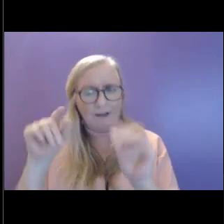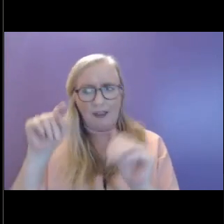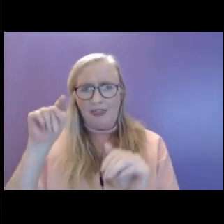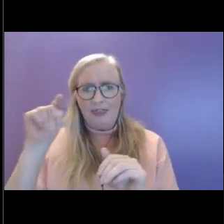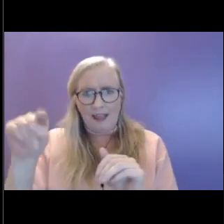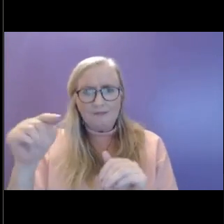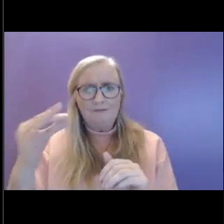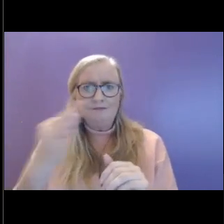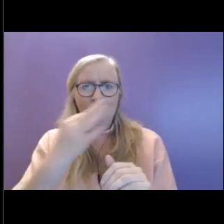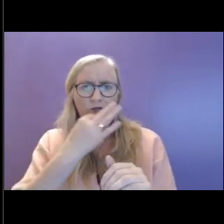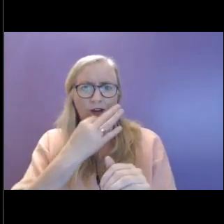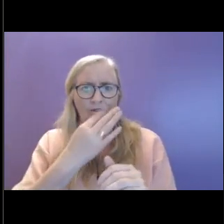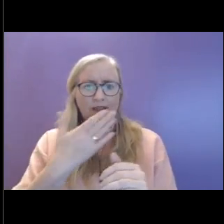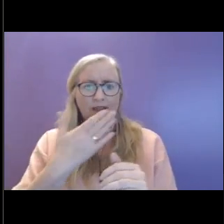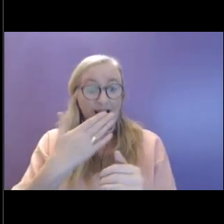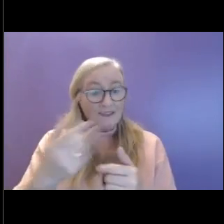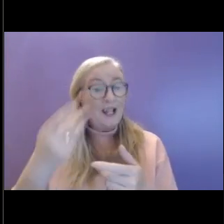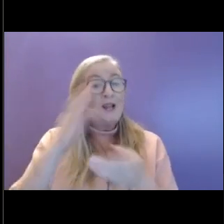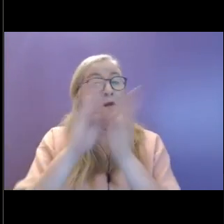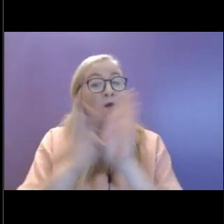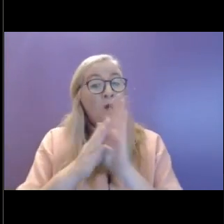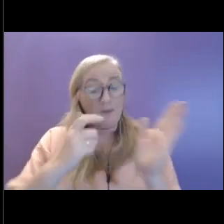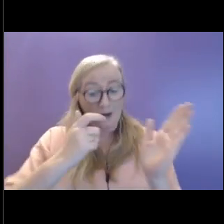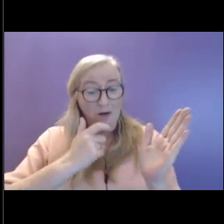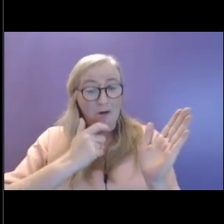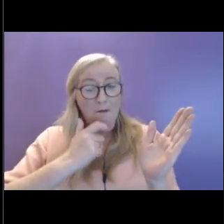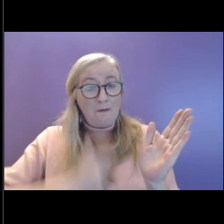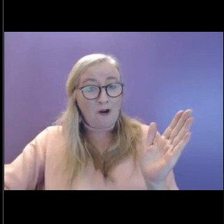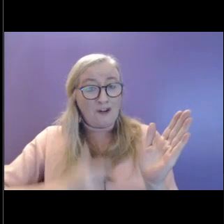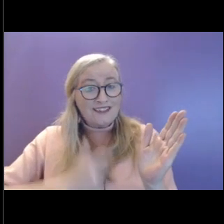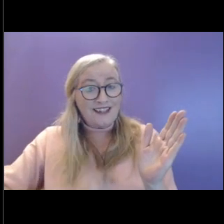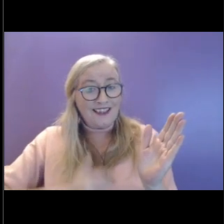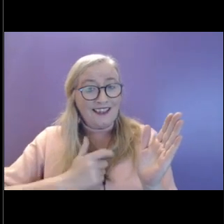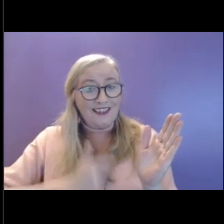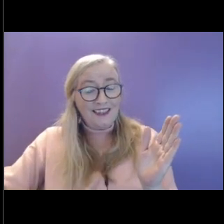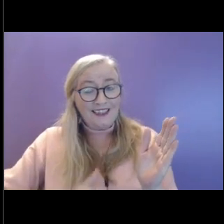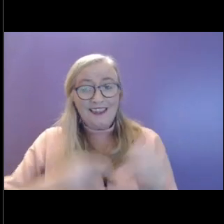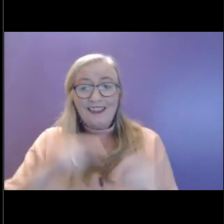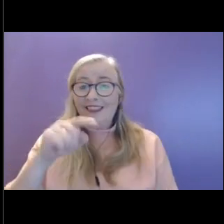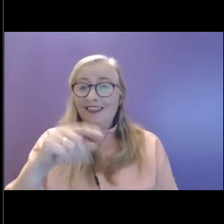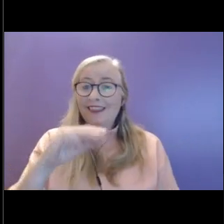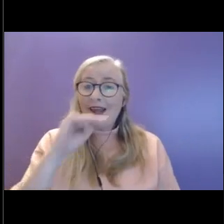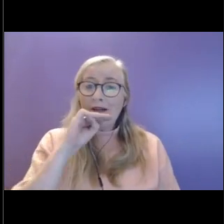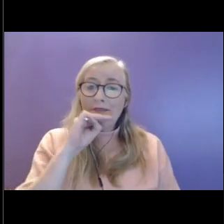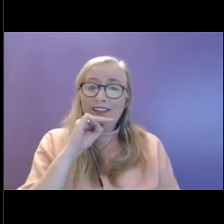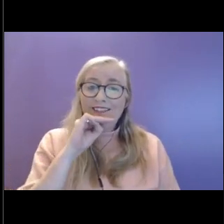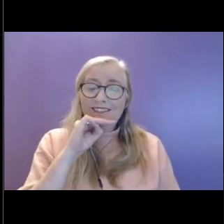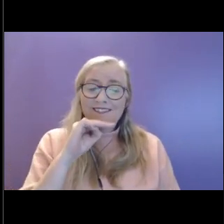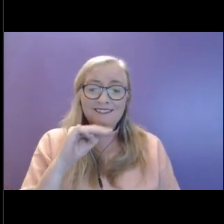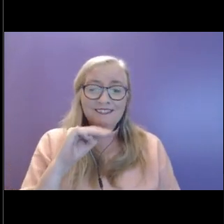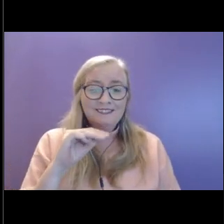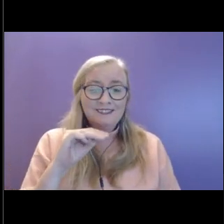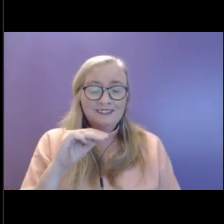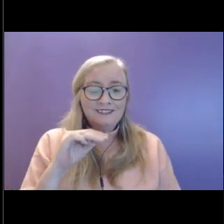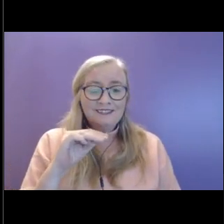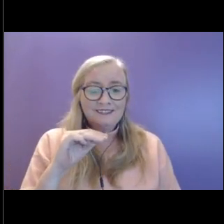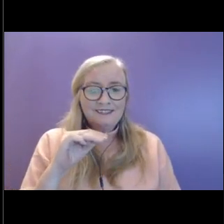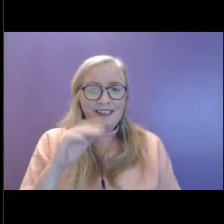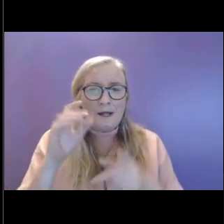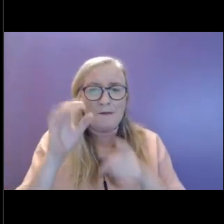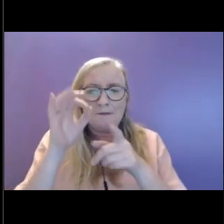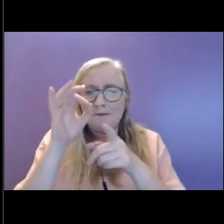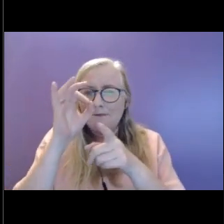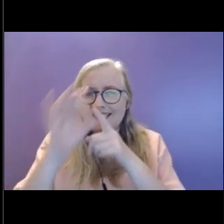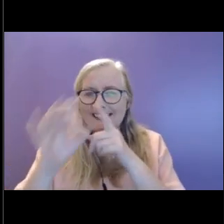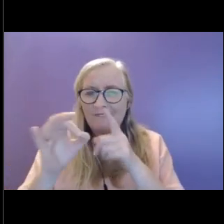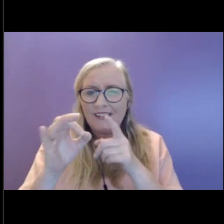So getting personal and this really involves kind of being elaborating on kind of specific details of things that